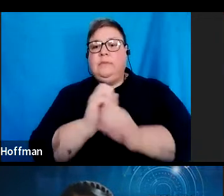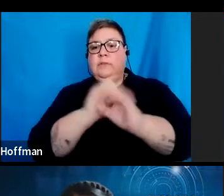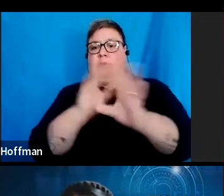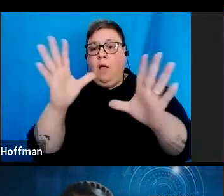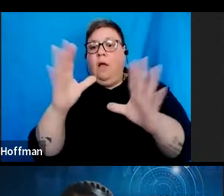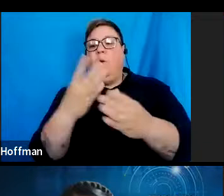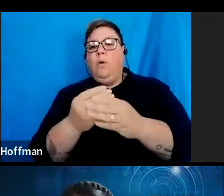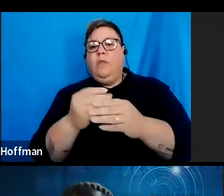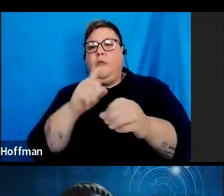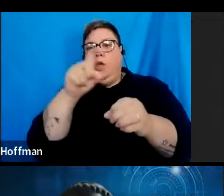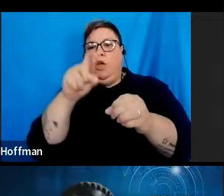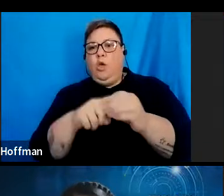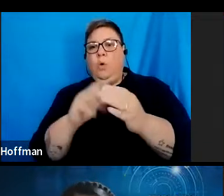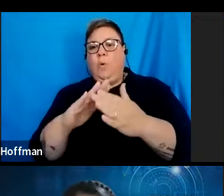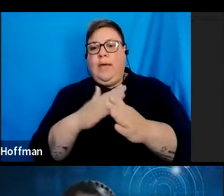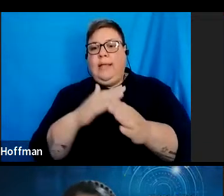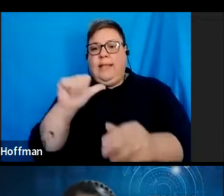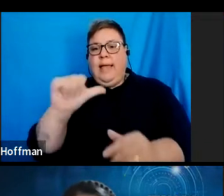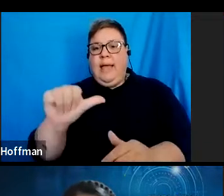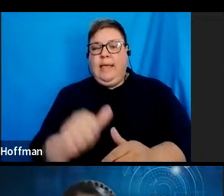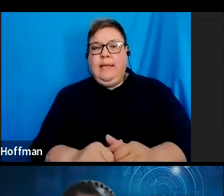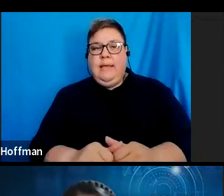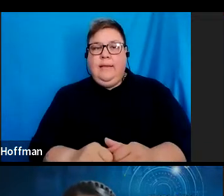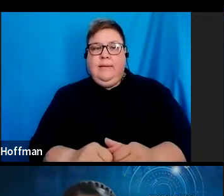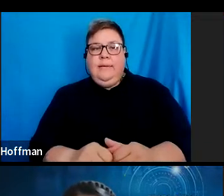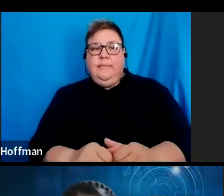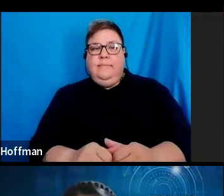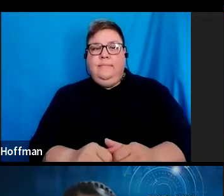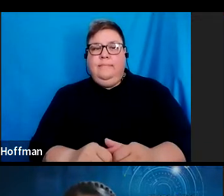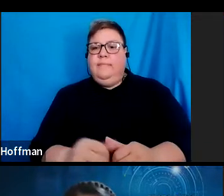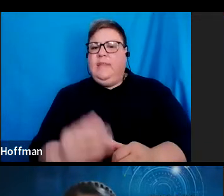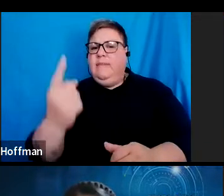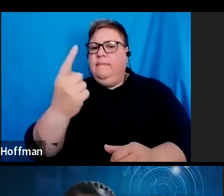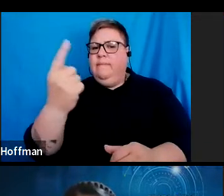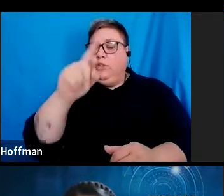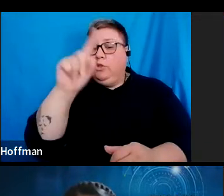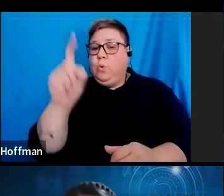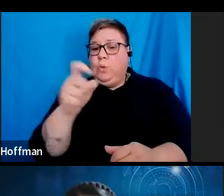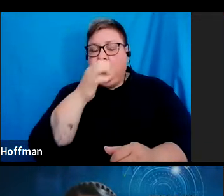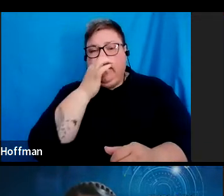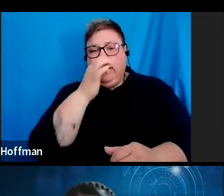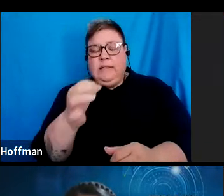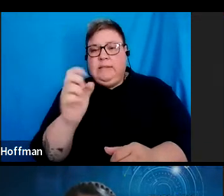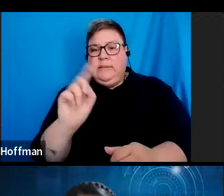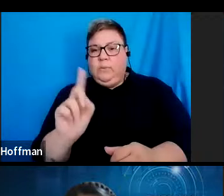&A session. Our first question that we have reads as follows.